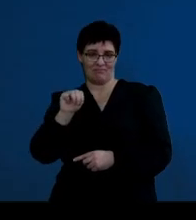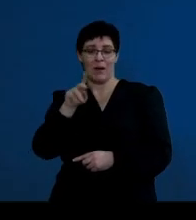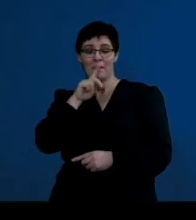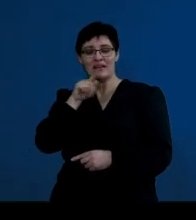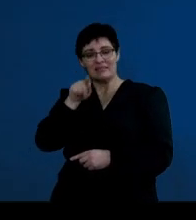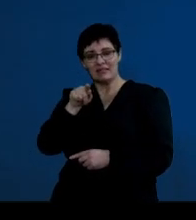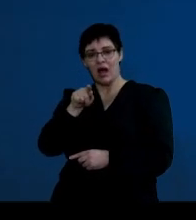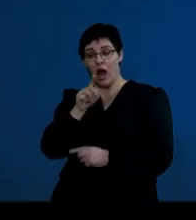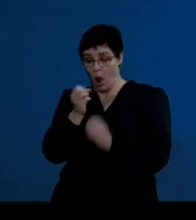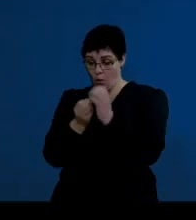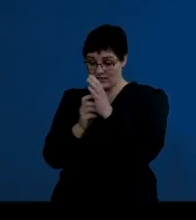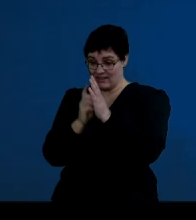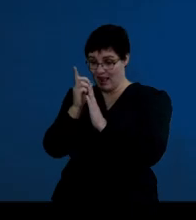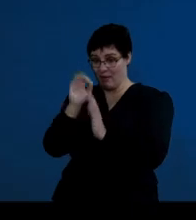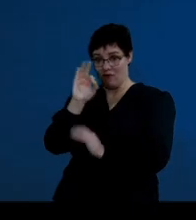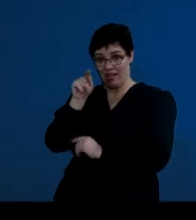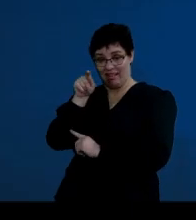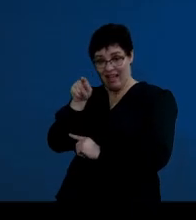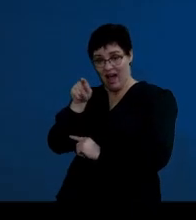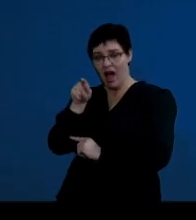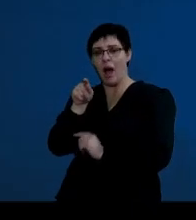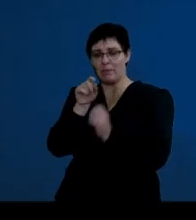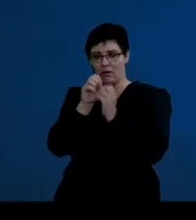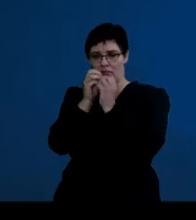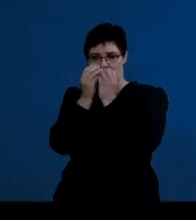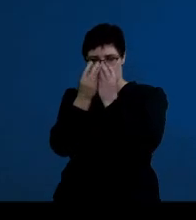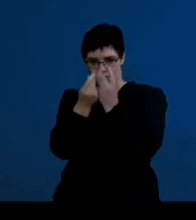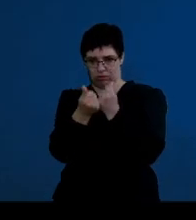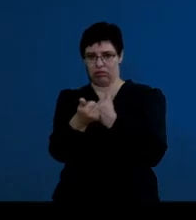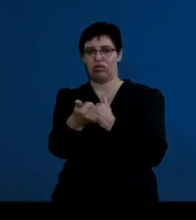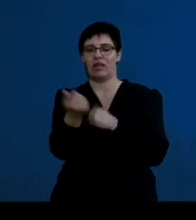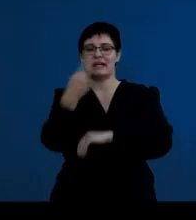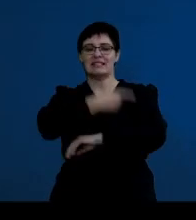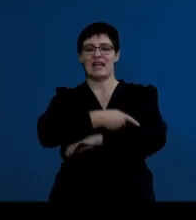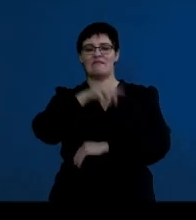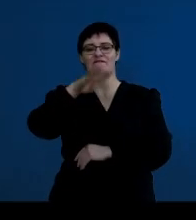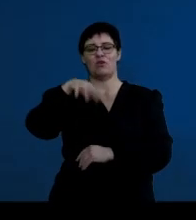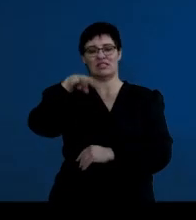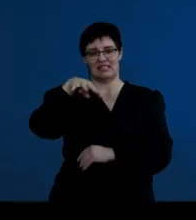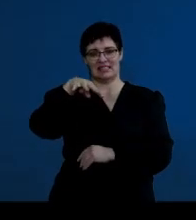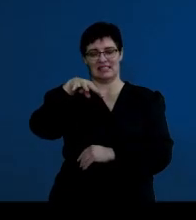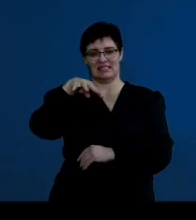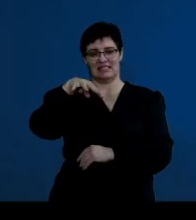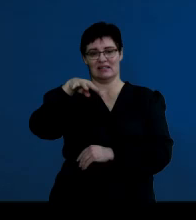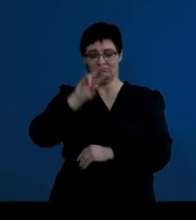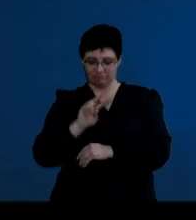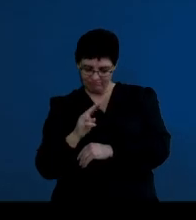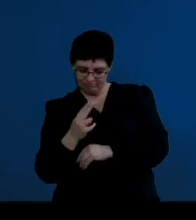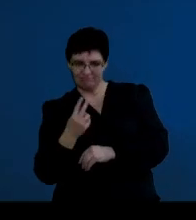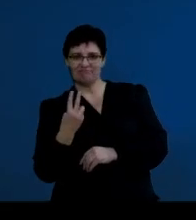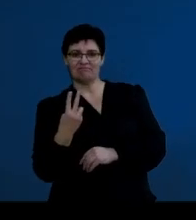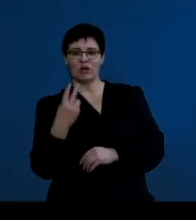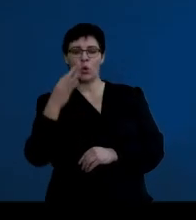develops. It will degenerate on day 14 to form the corpus